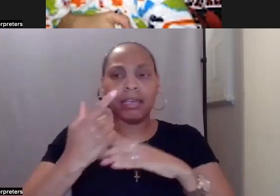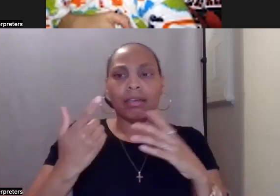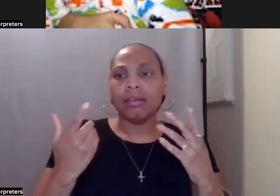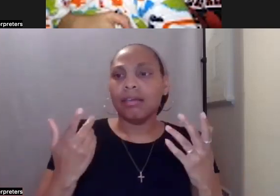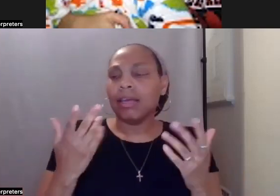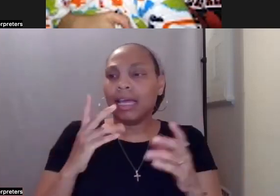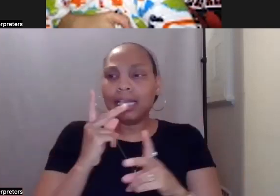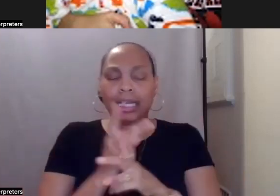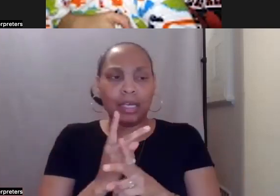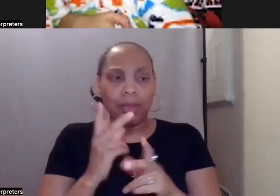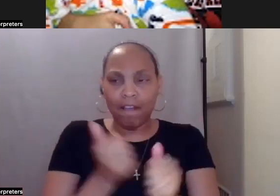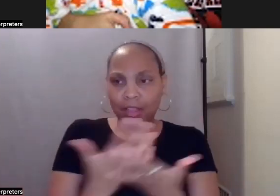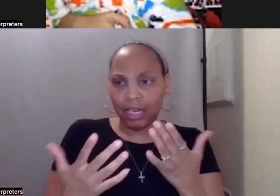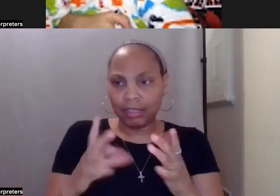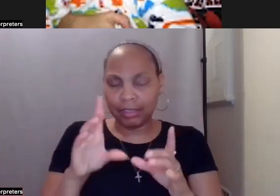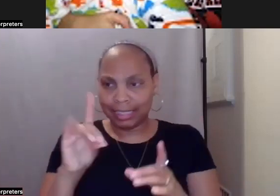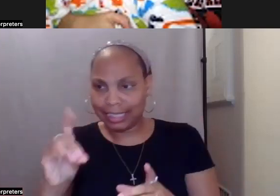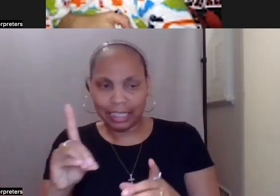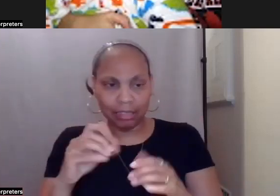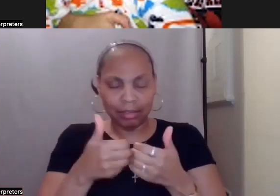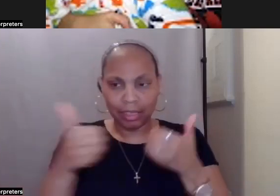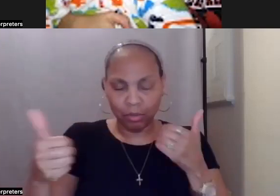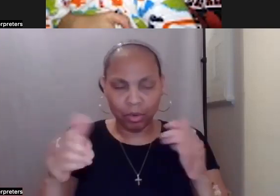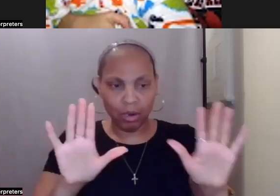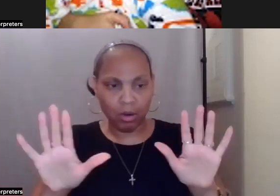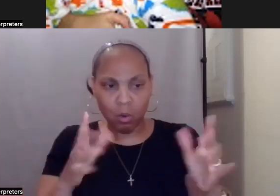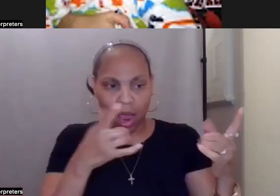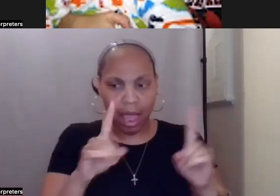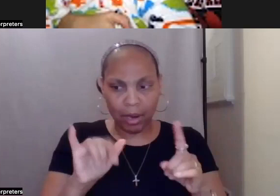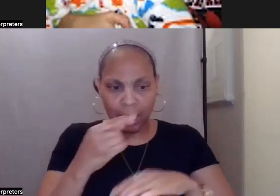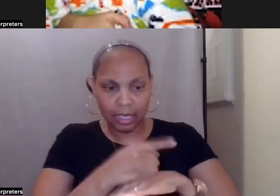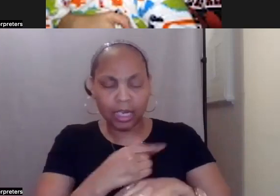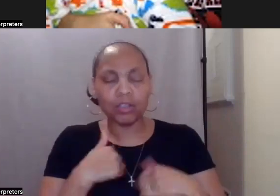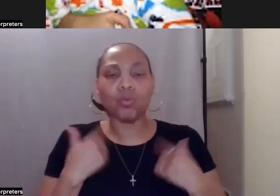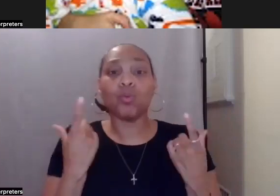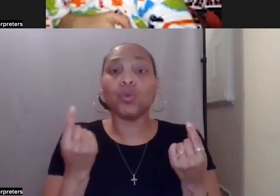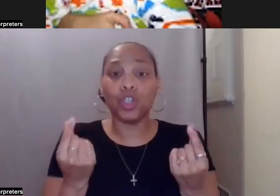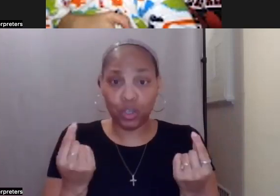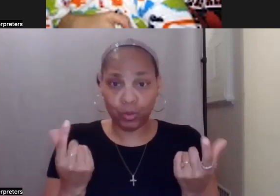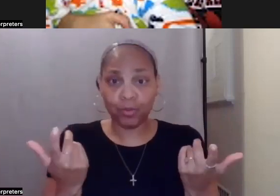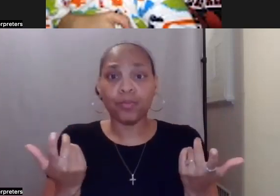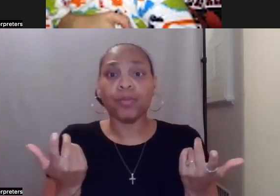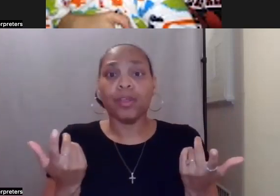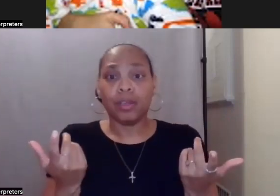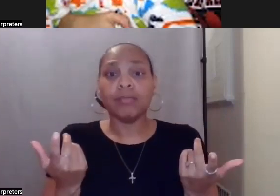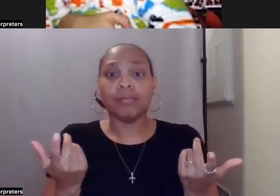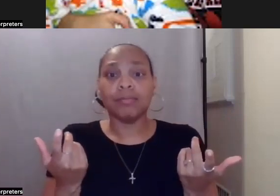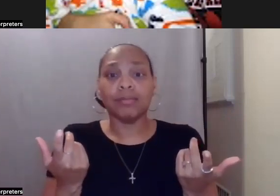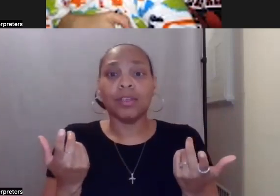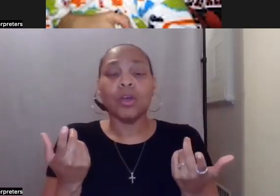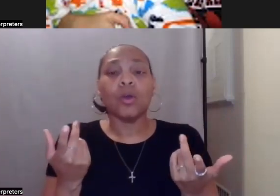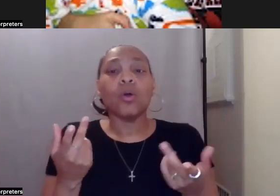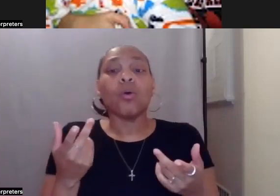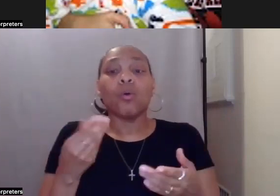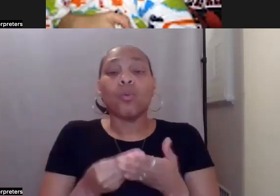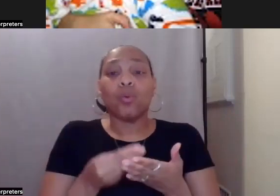on what day. So what we did was we bought a large, um, really very simple common sense. We bought a